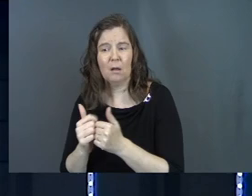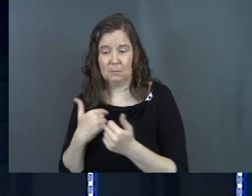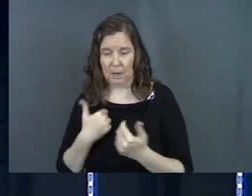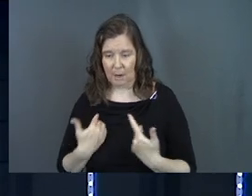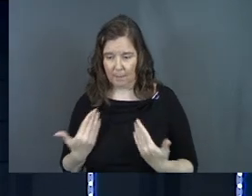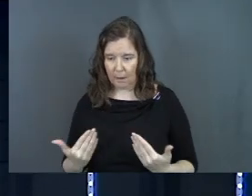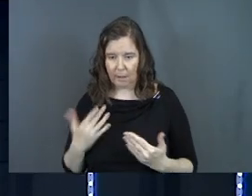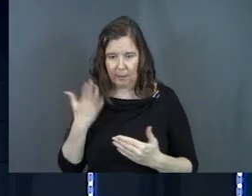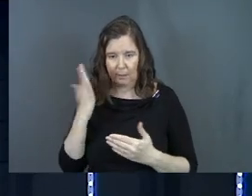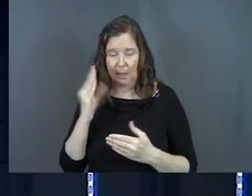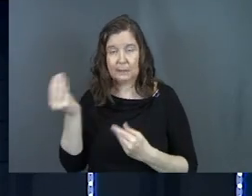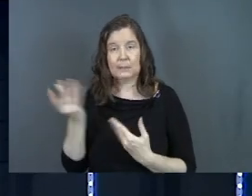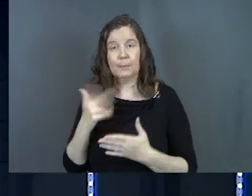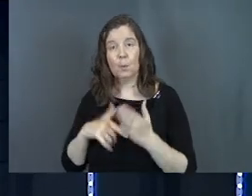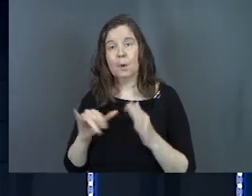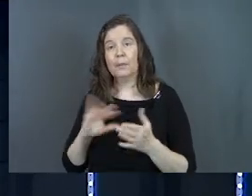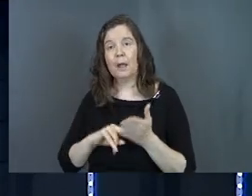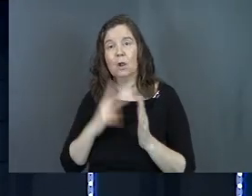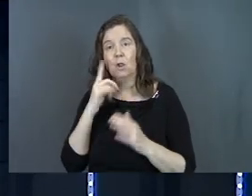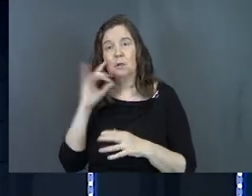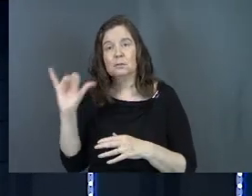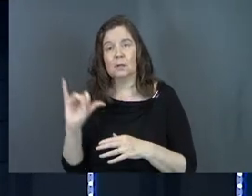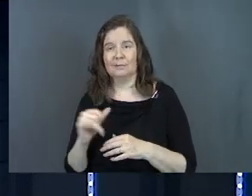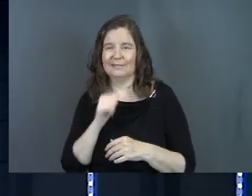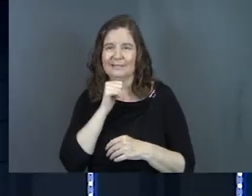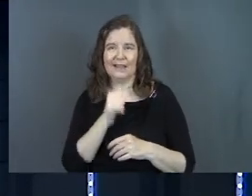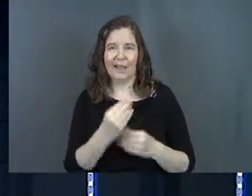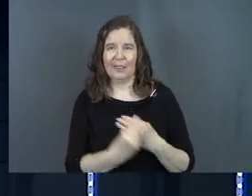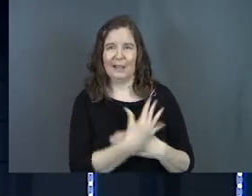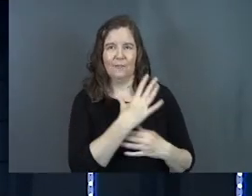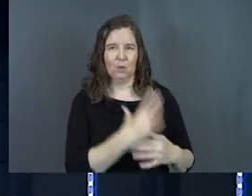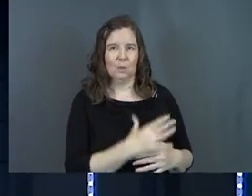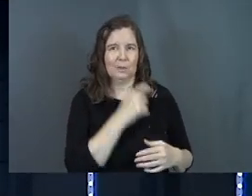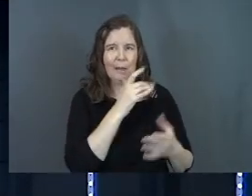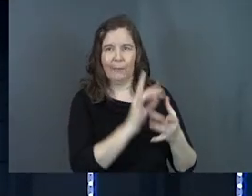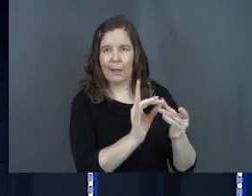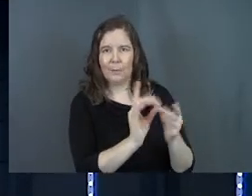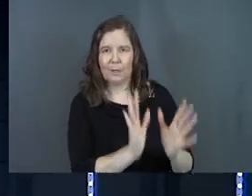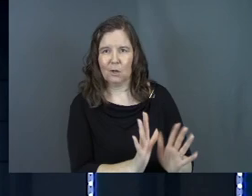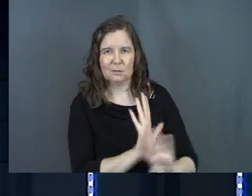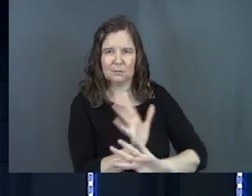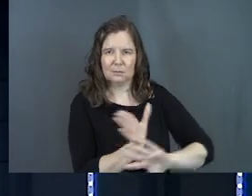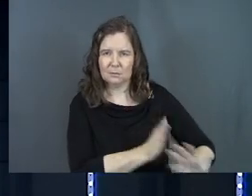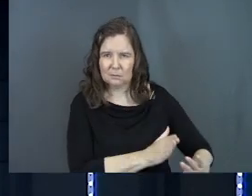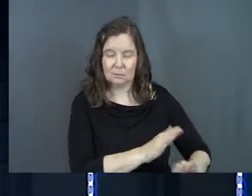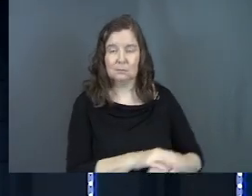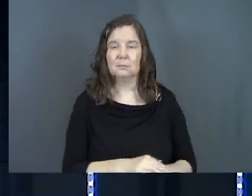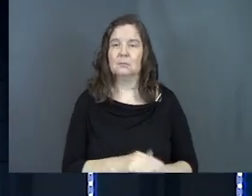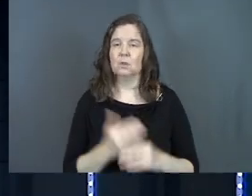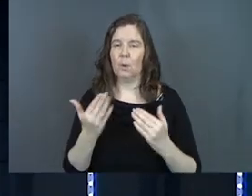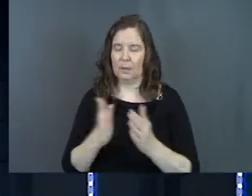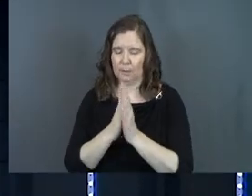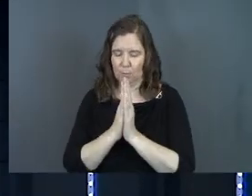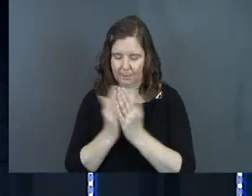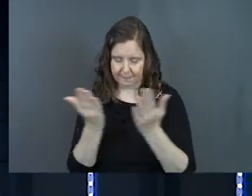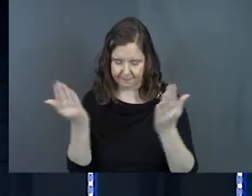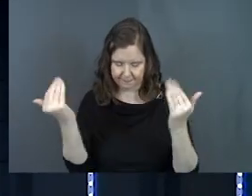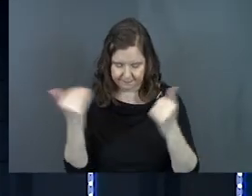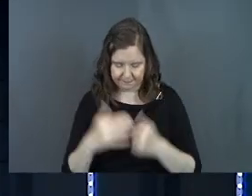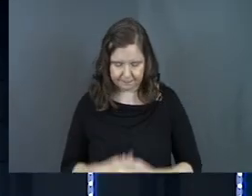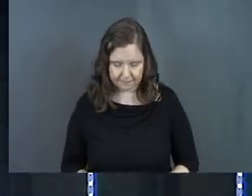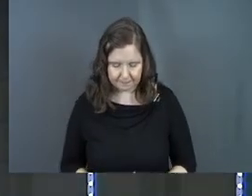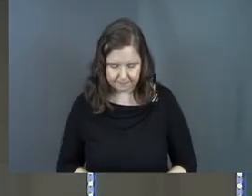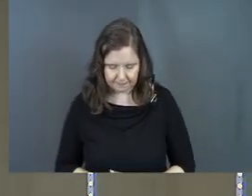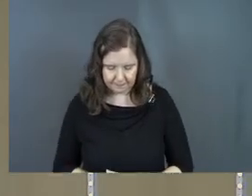Am I going to let God tell me what that is? Not the influencers, not the commentators. Would you guys go ahead and bow your heads and close your eyes?